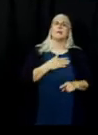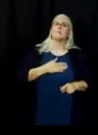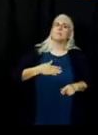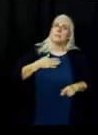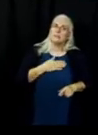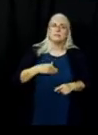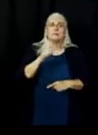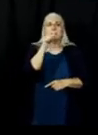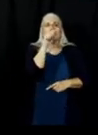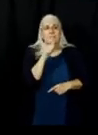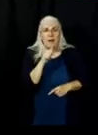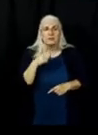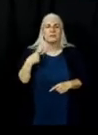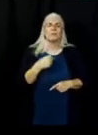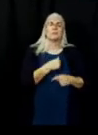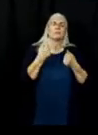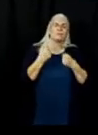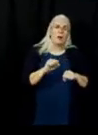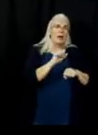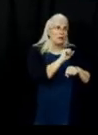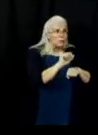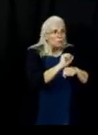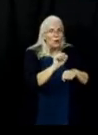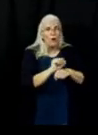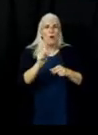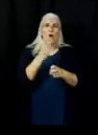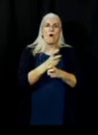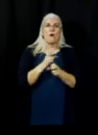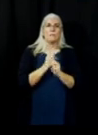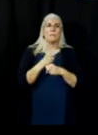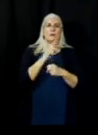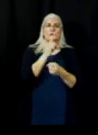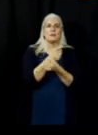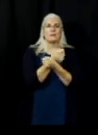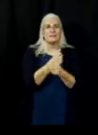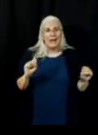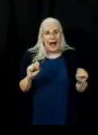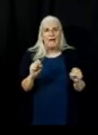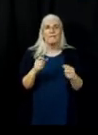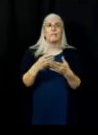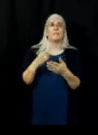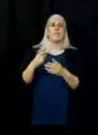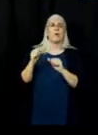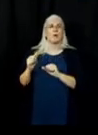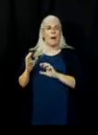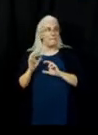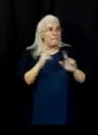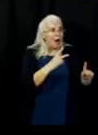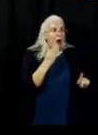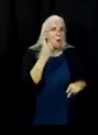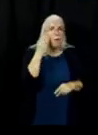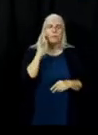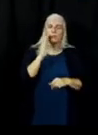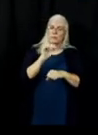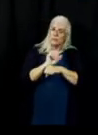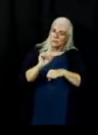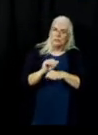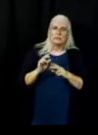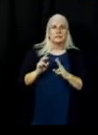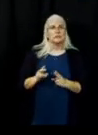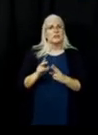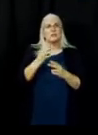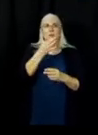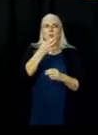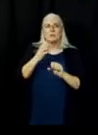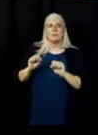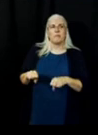am committed to get you back to your residence as soon as possible and again to do it safely. I know for